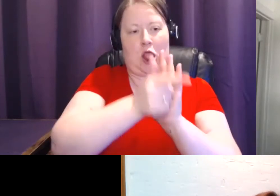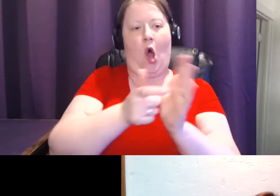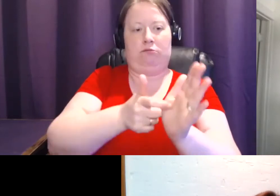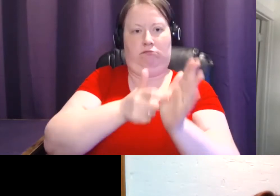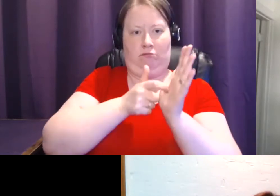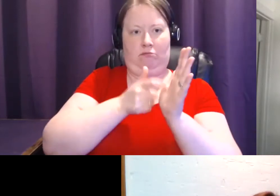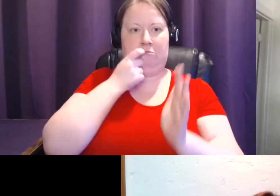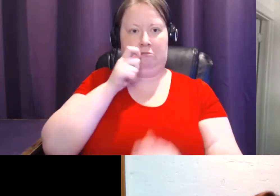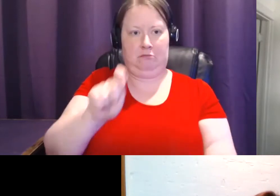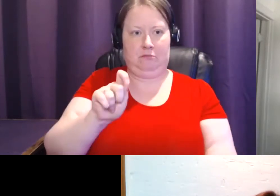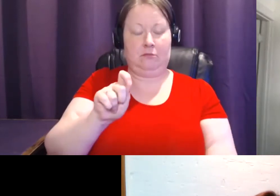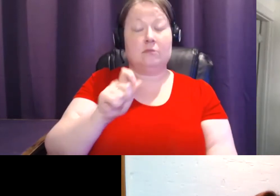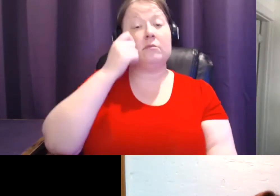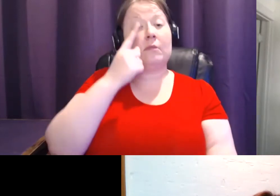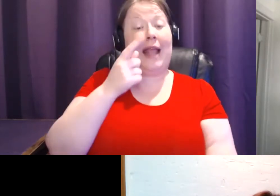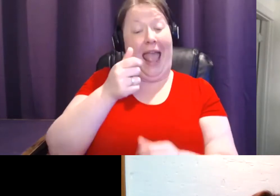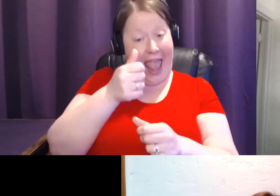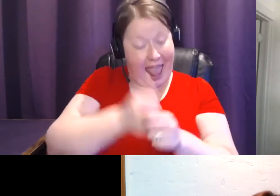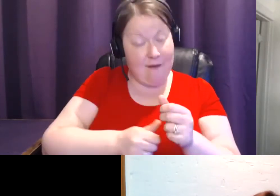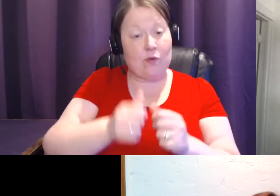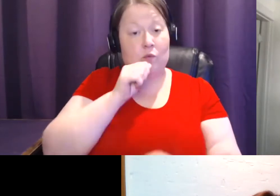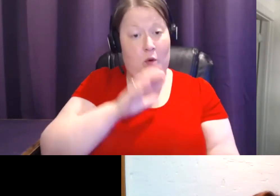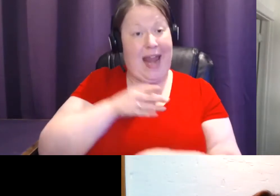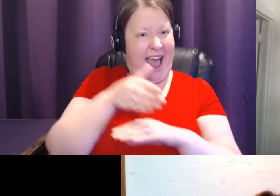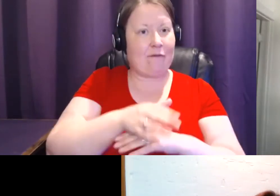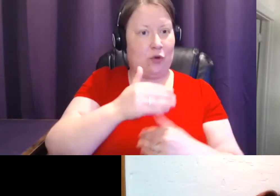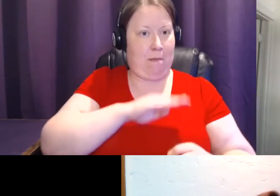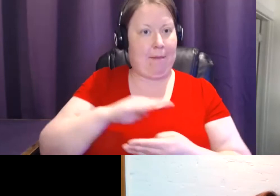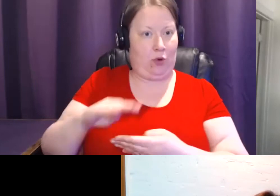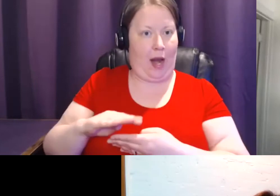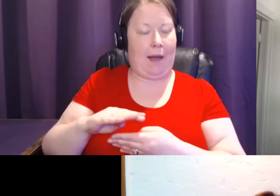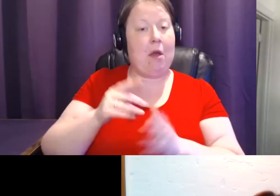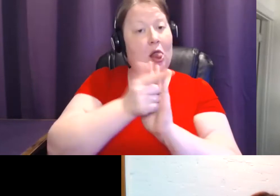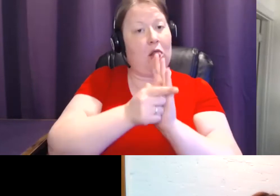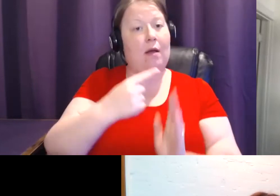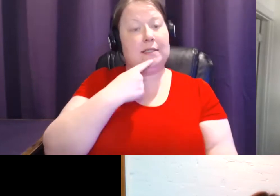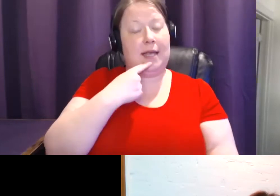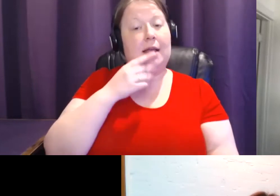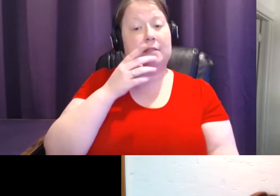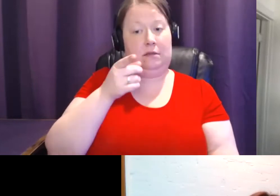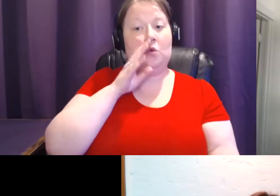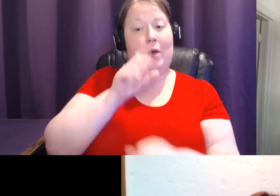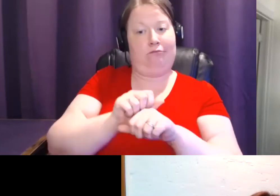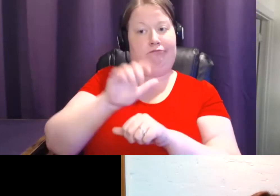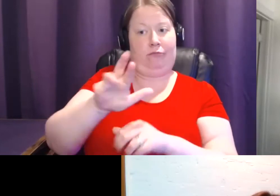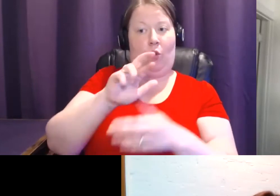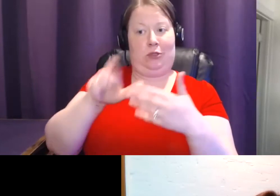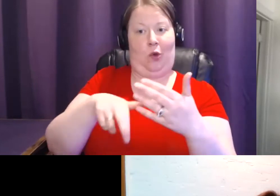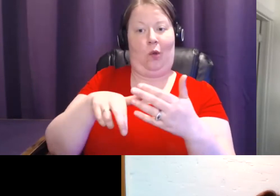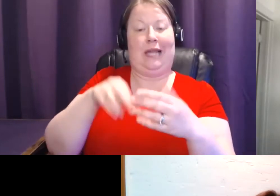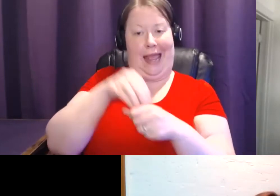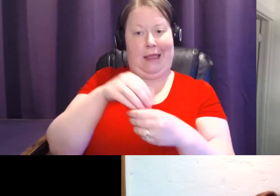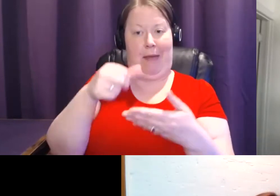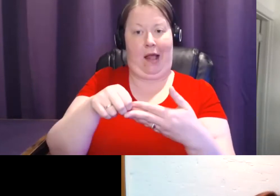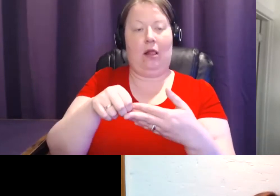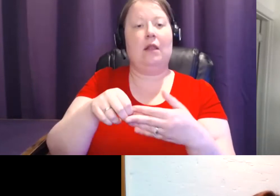law, every woman after a mammogram will get their result in the mail in language that they should be able to understand,